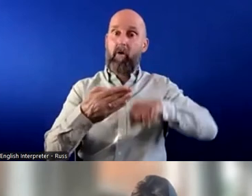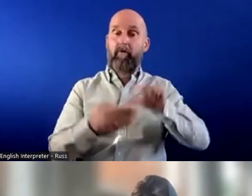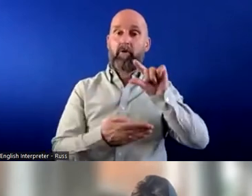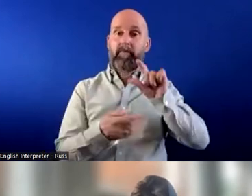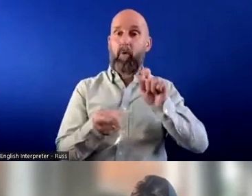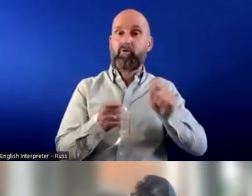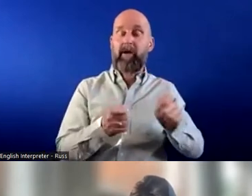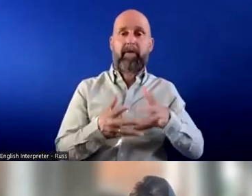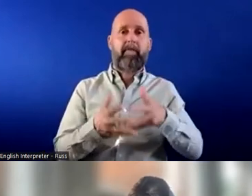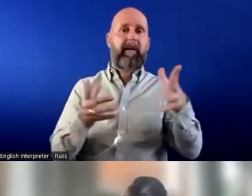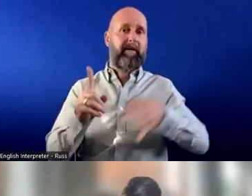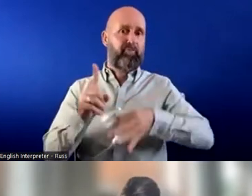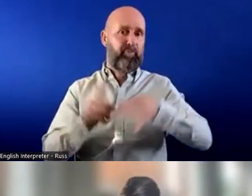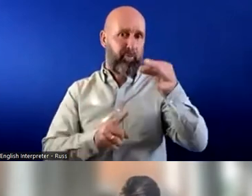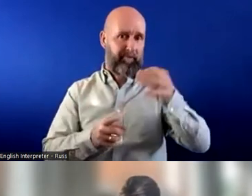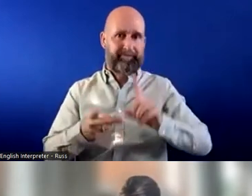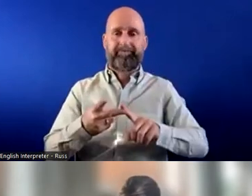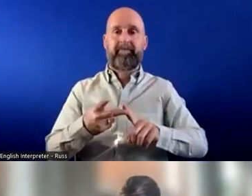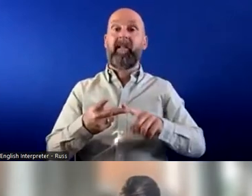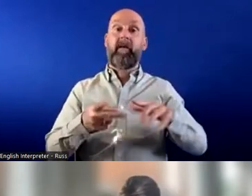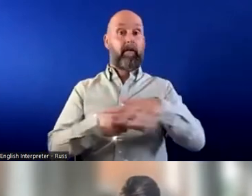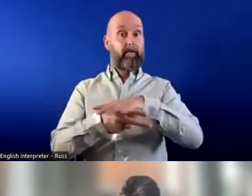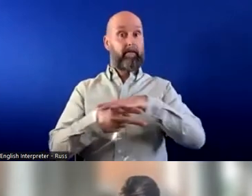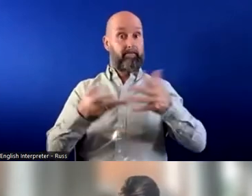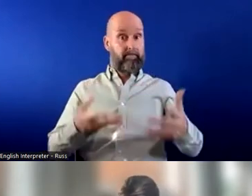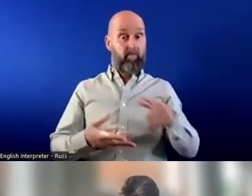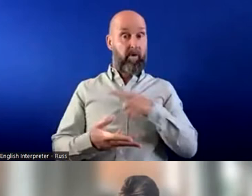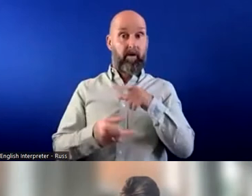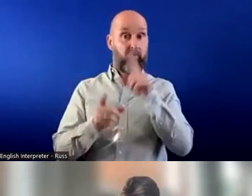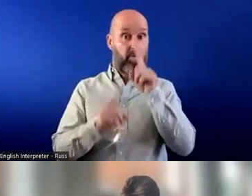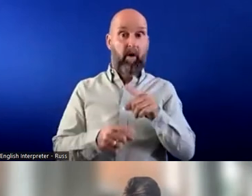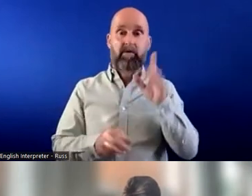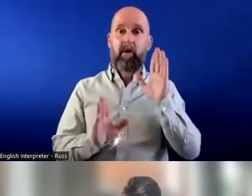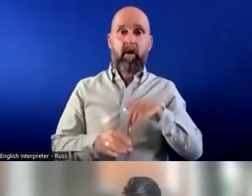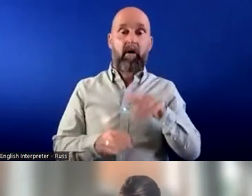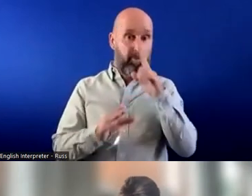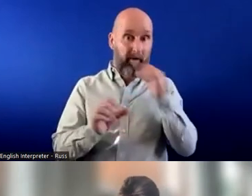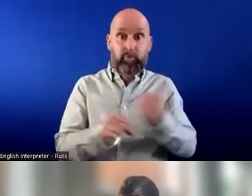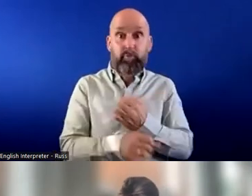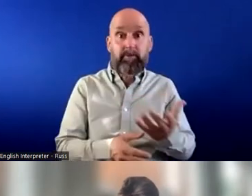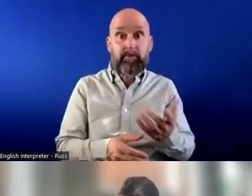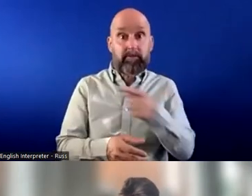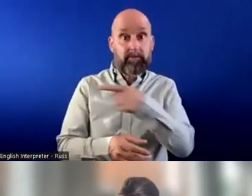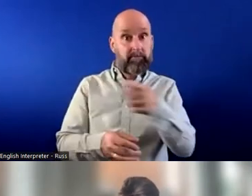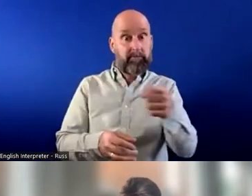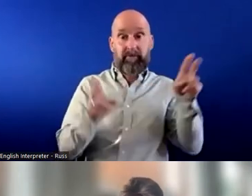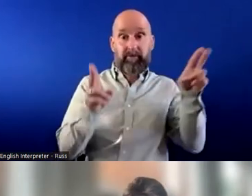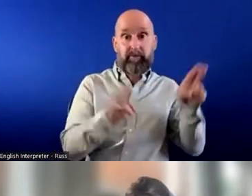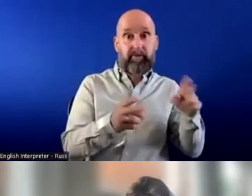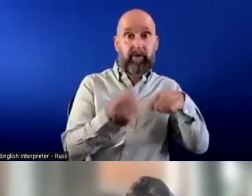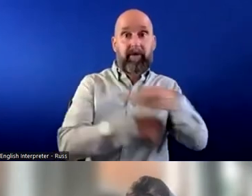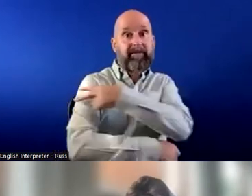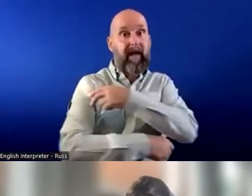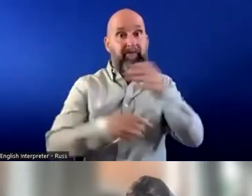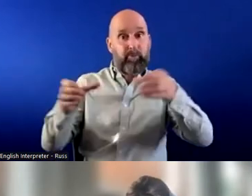make a huge difference in the current climate you really can't afford not to do it and perhaps importantly